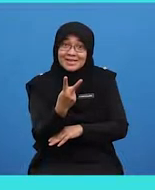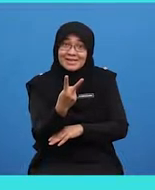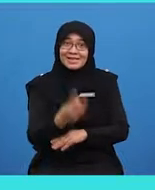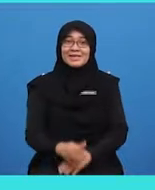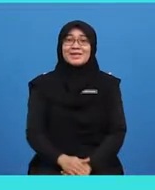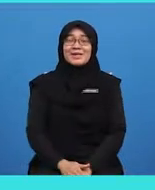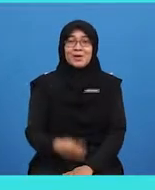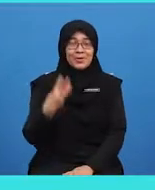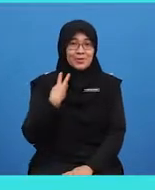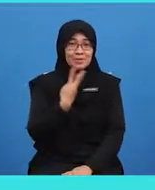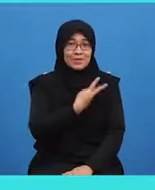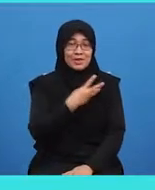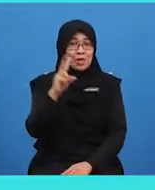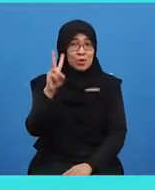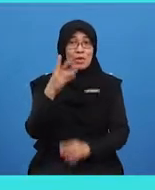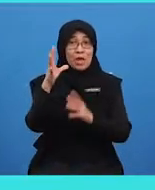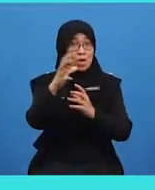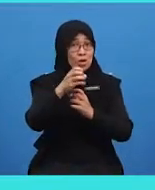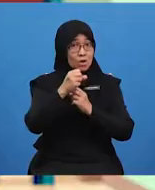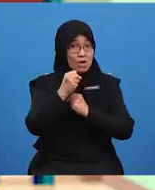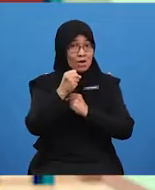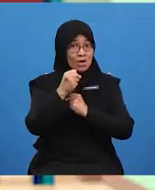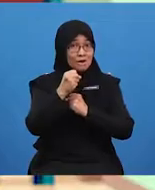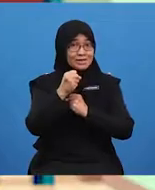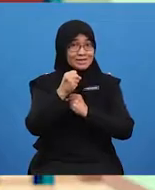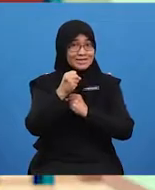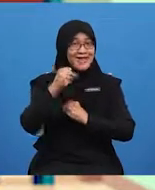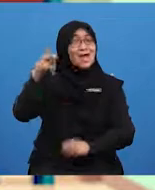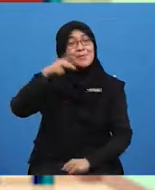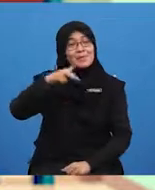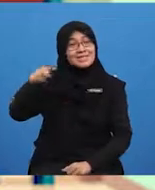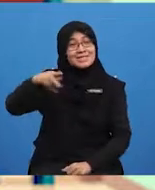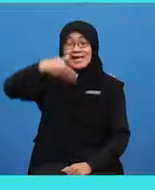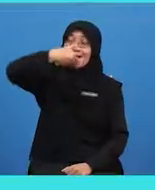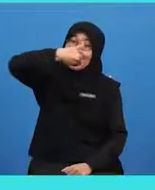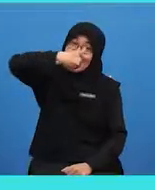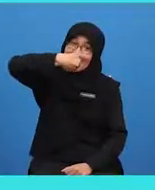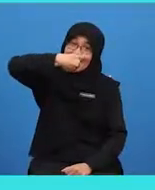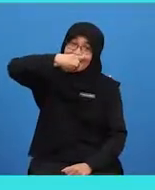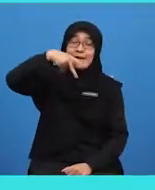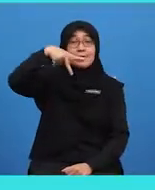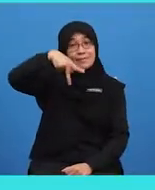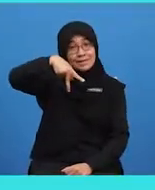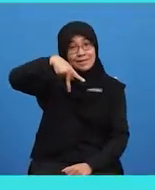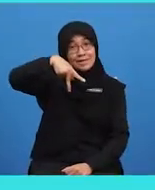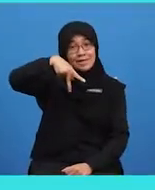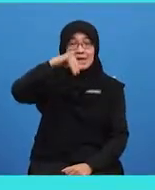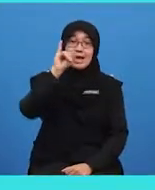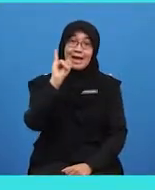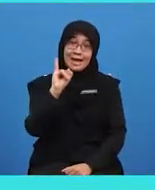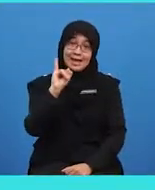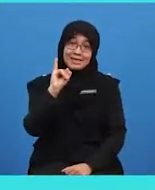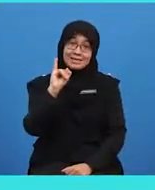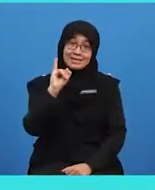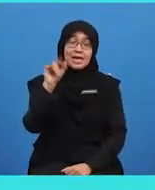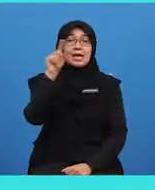We've got... Pizza! B, I,